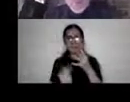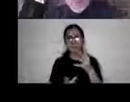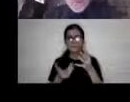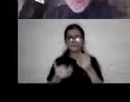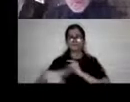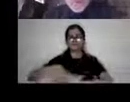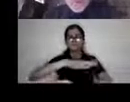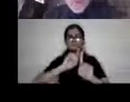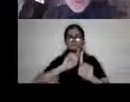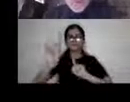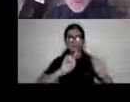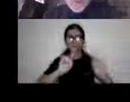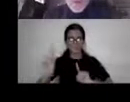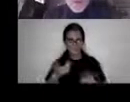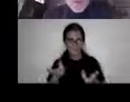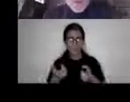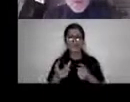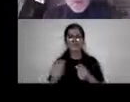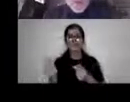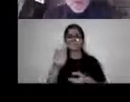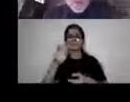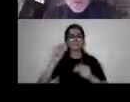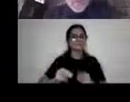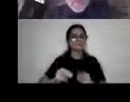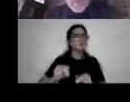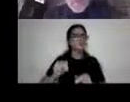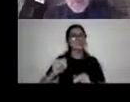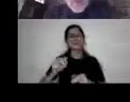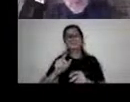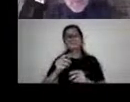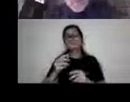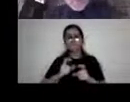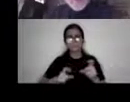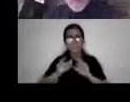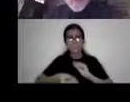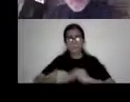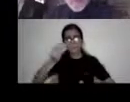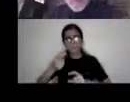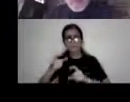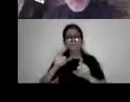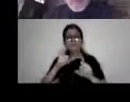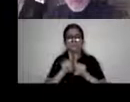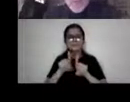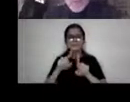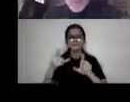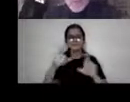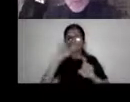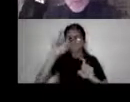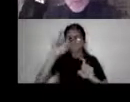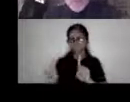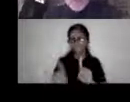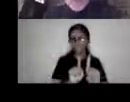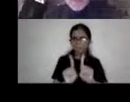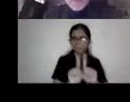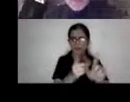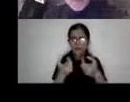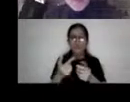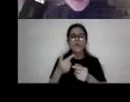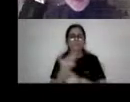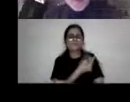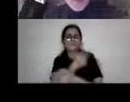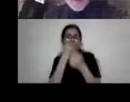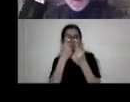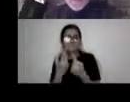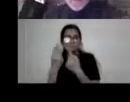for some people who need extra care or require caregivers. And then there's lack of access to COVID testing and testing sites.